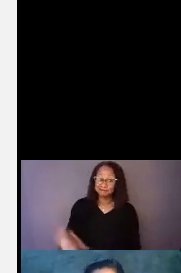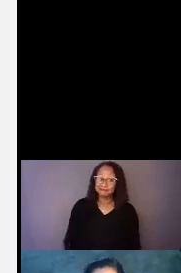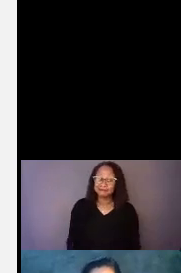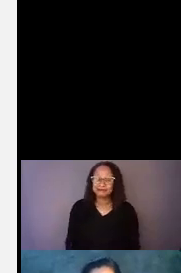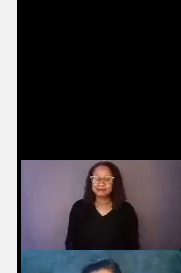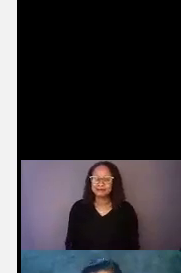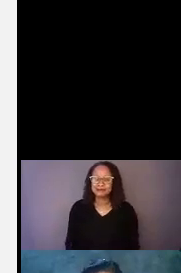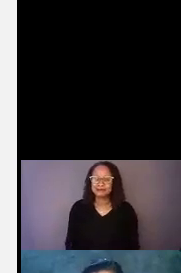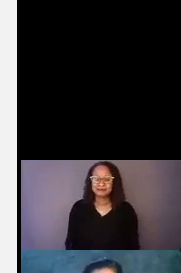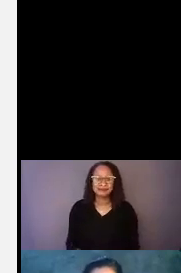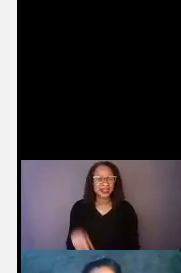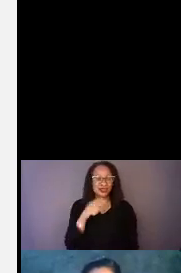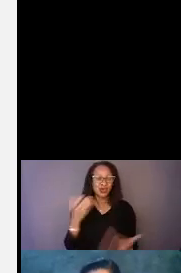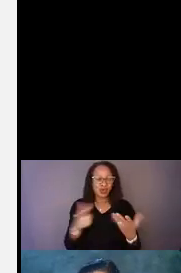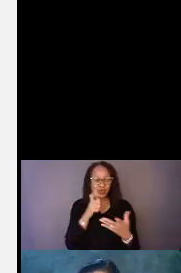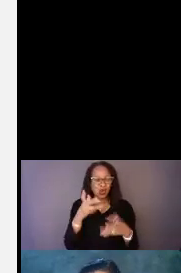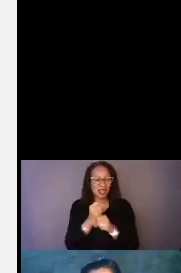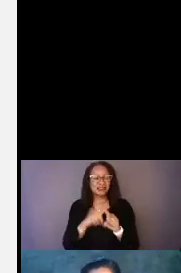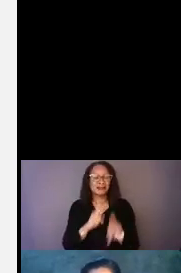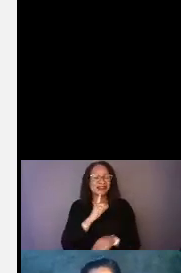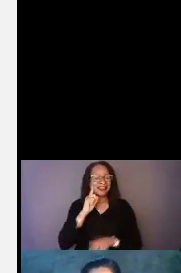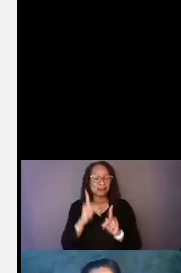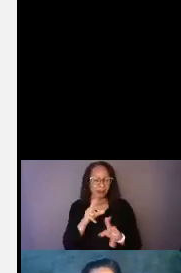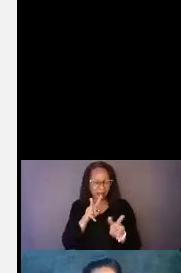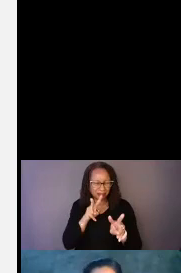you all probably wouldn't catch, but deaf people catch quick.